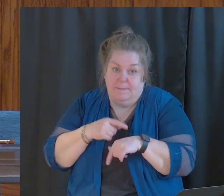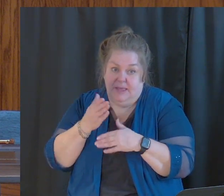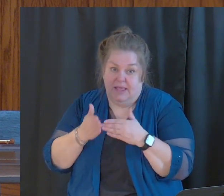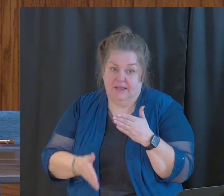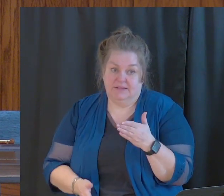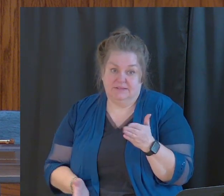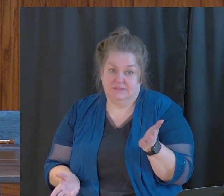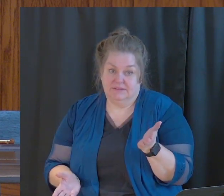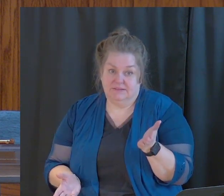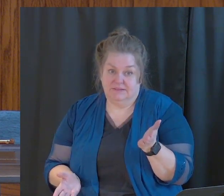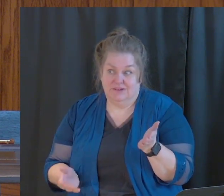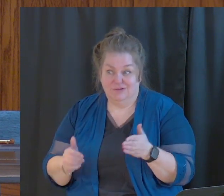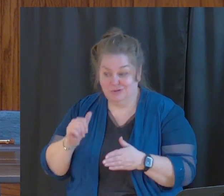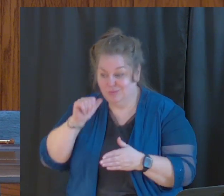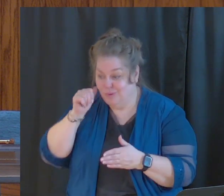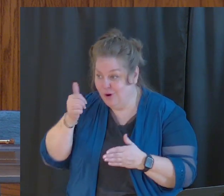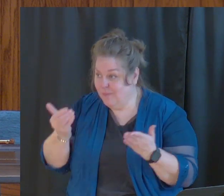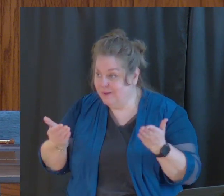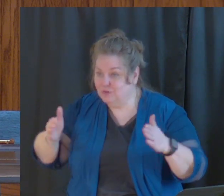tomorrow may be too late.